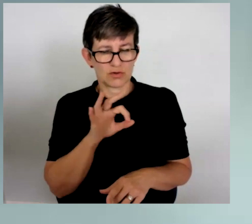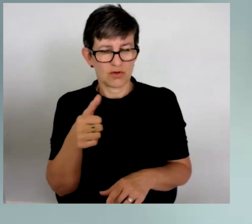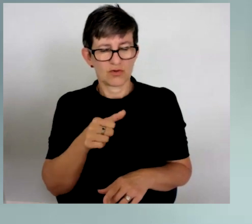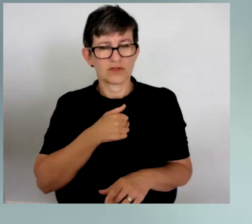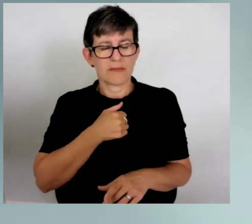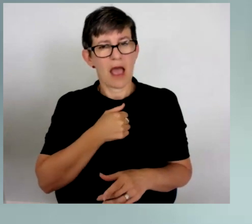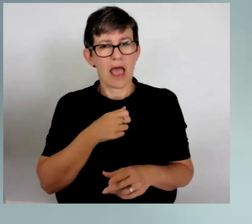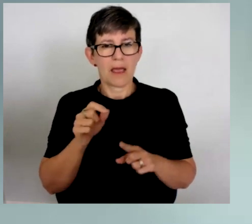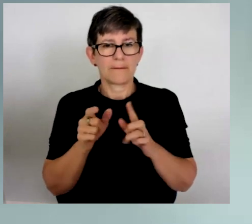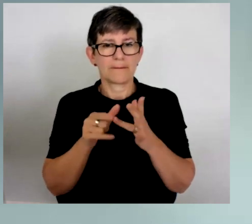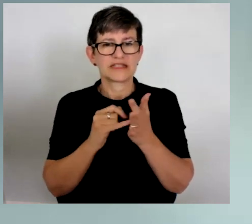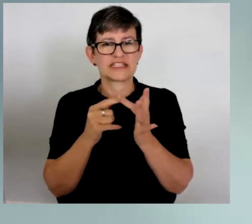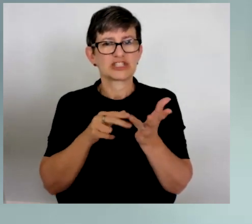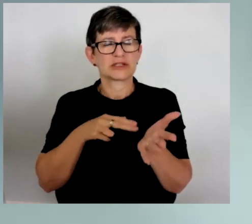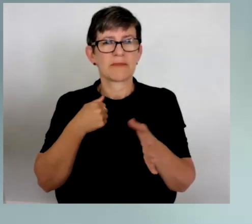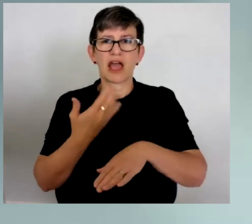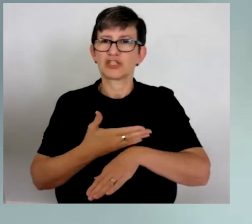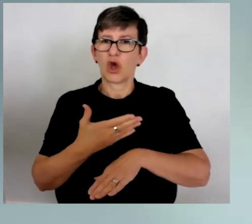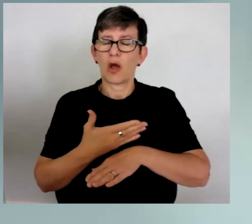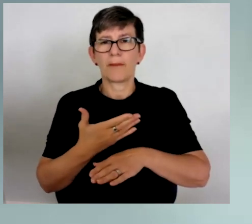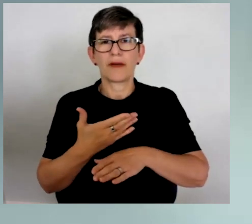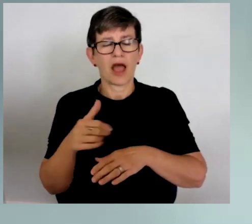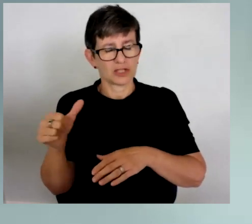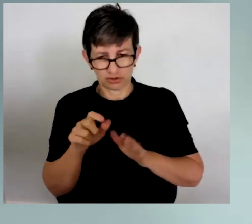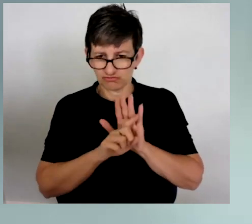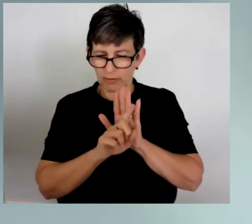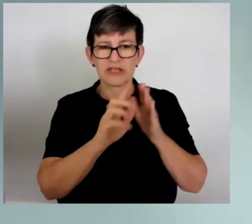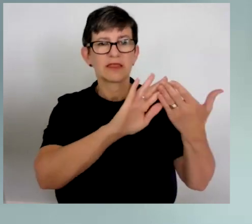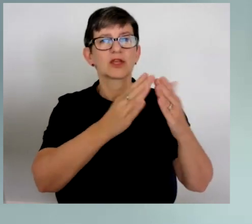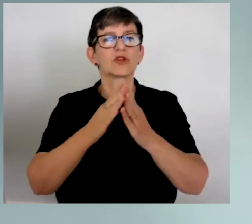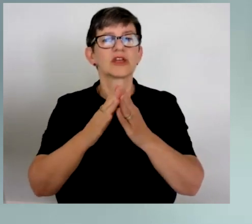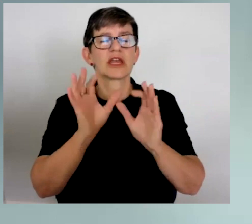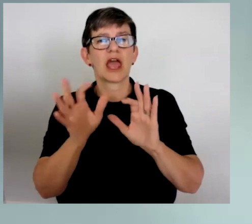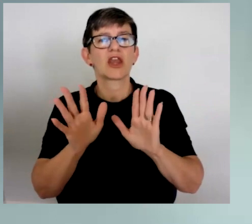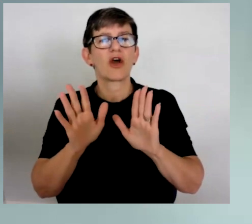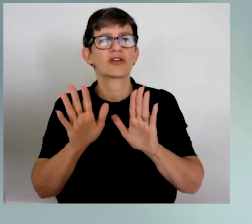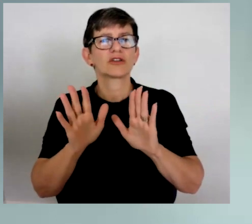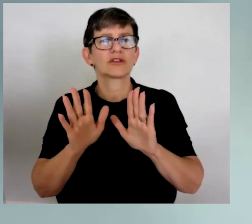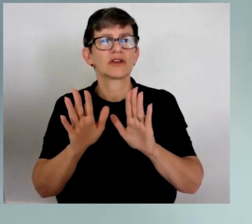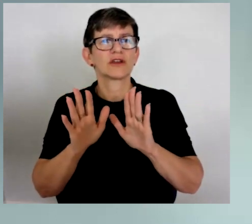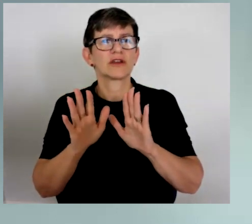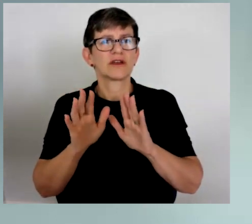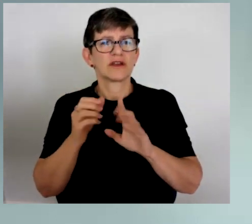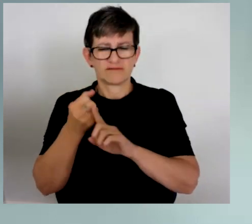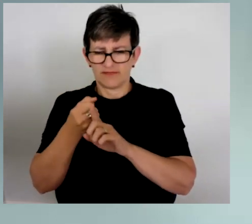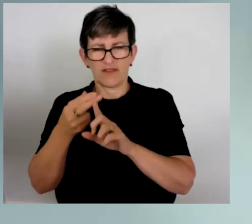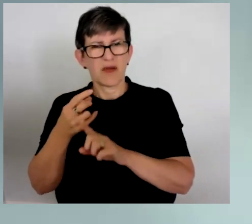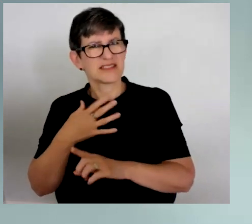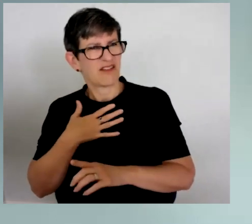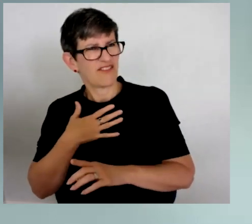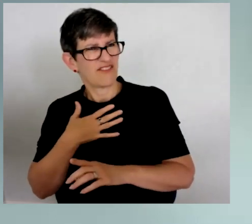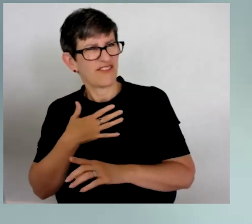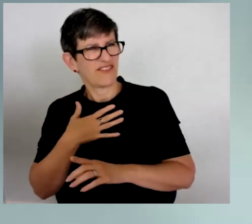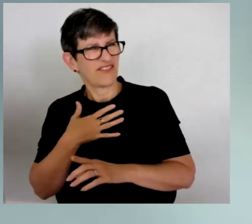using my position. I should be representing the community and not progressing my own agenda. Now,